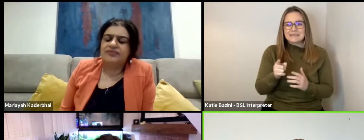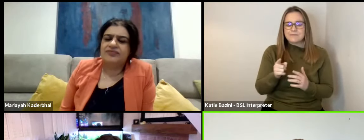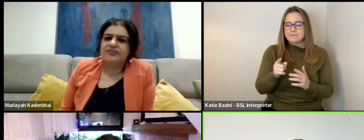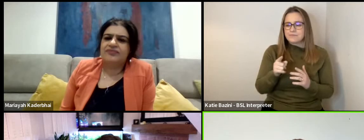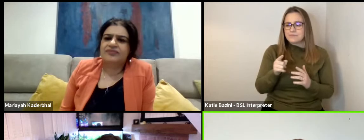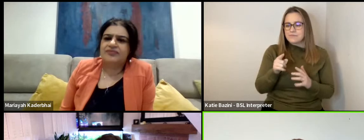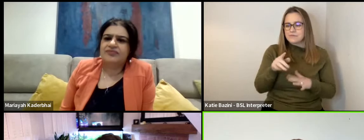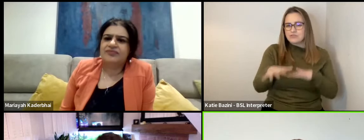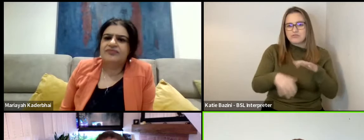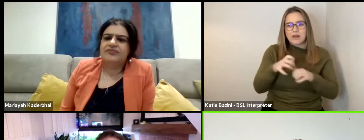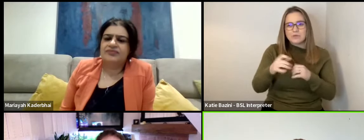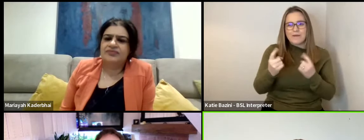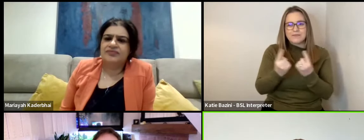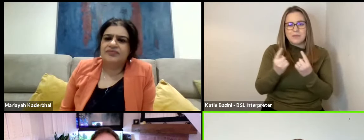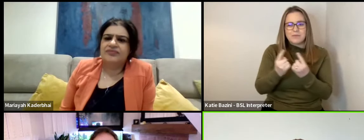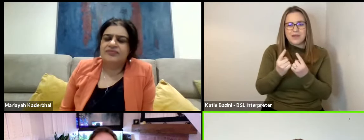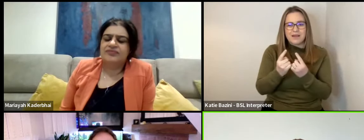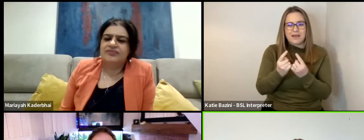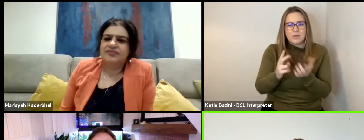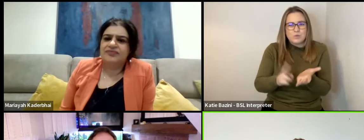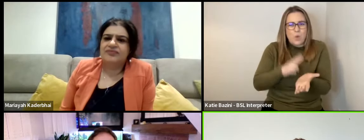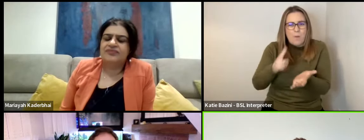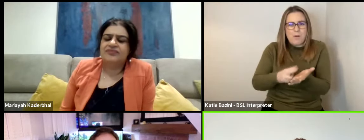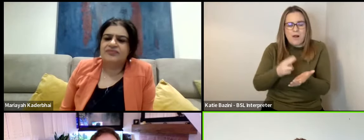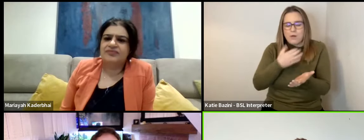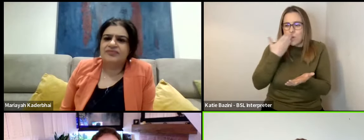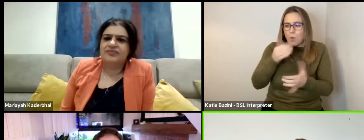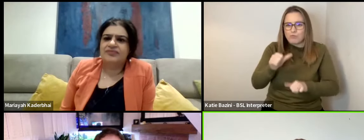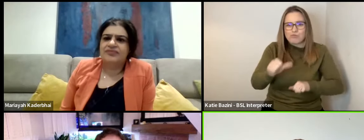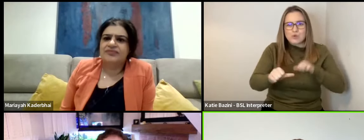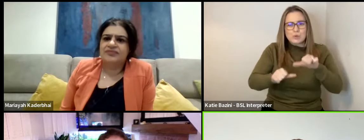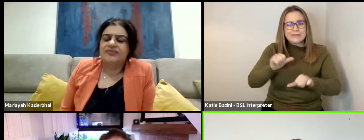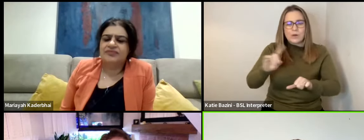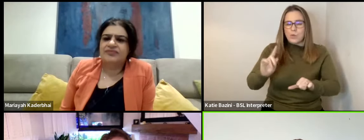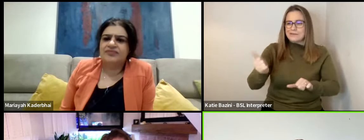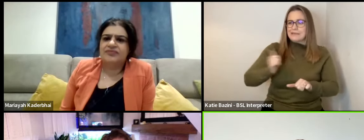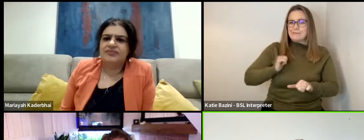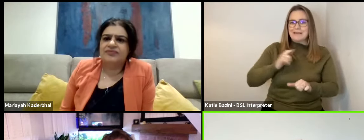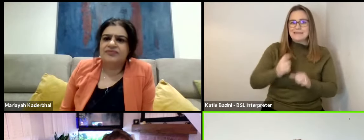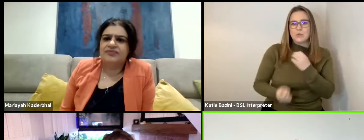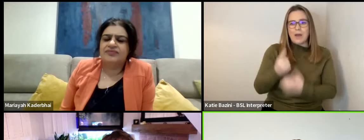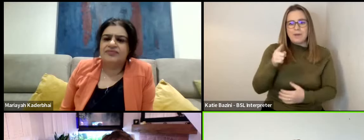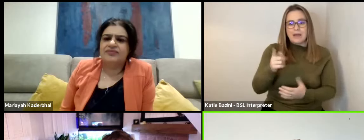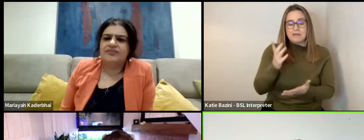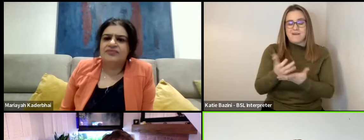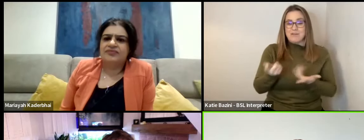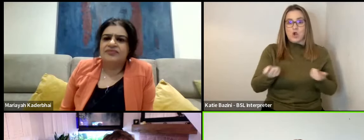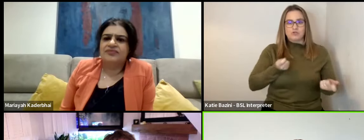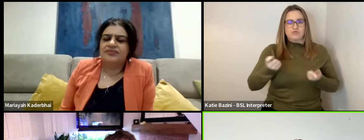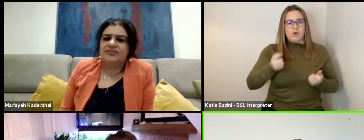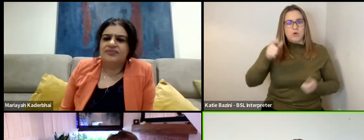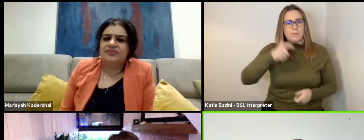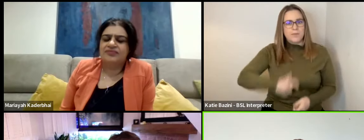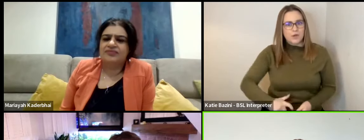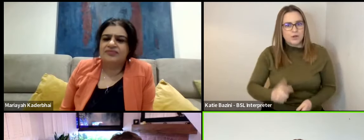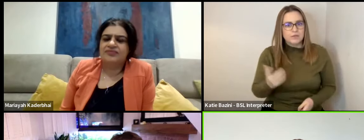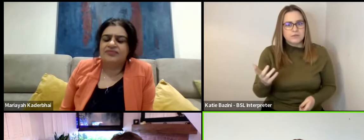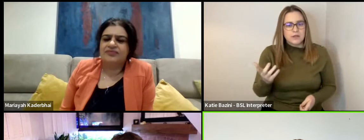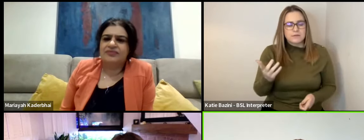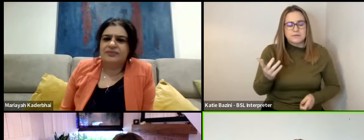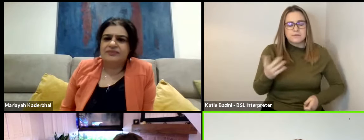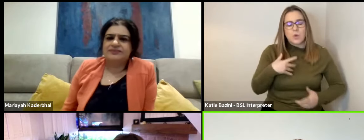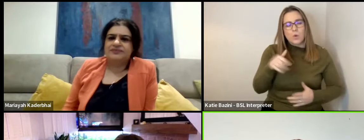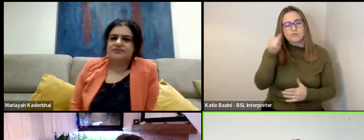like normalcy, something like the routine or what is expected to happen in that moment. He's a very controlling character. So you